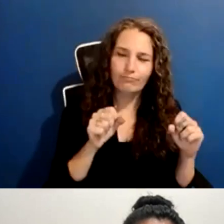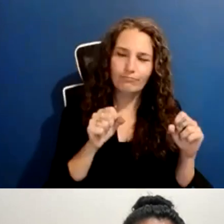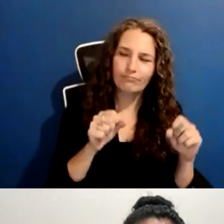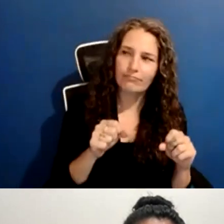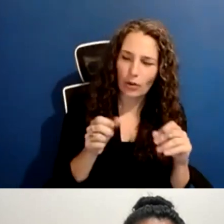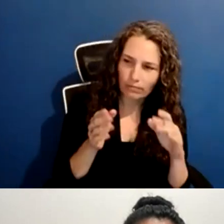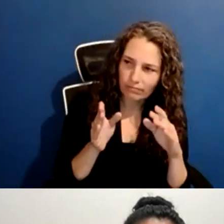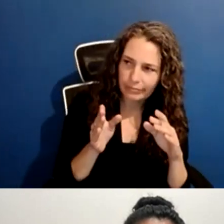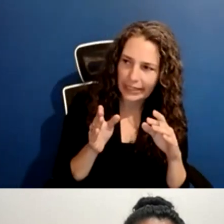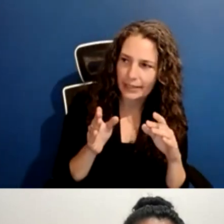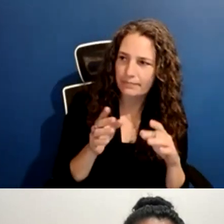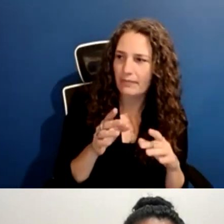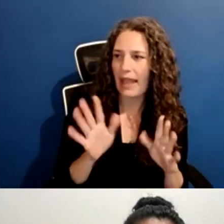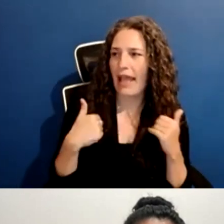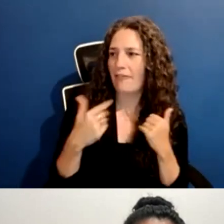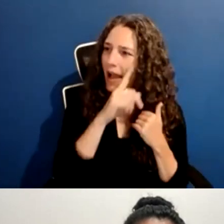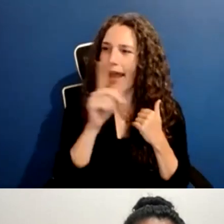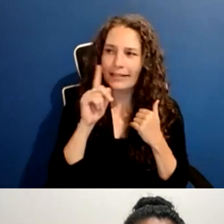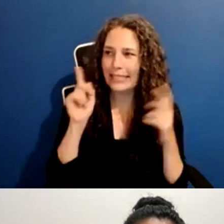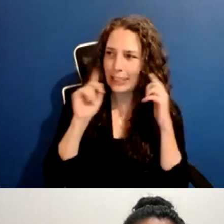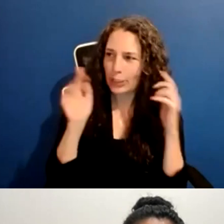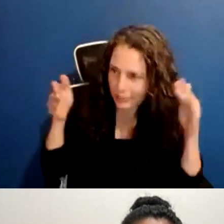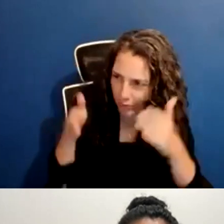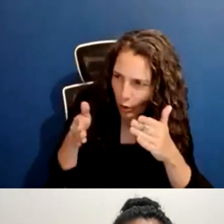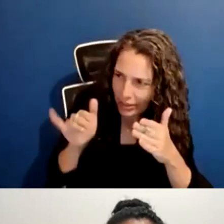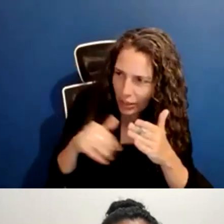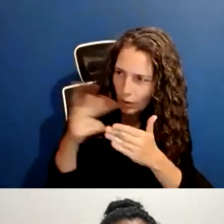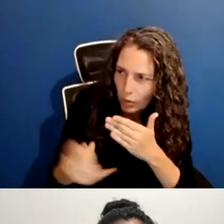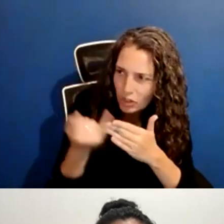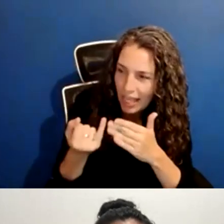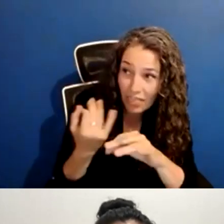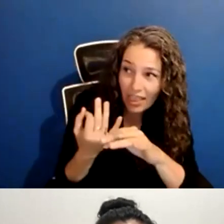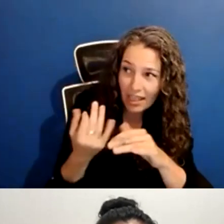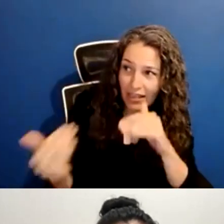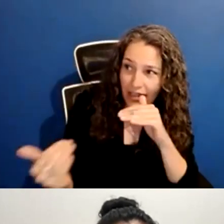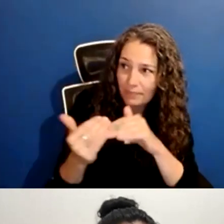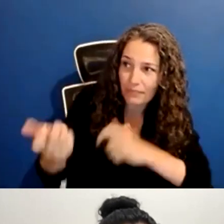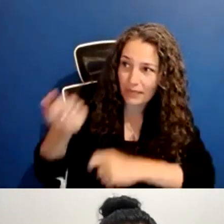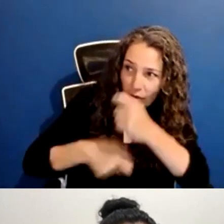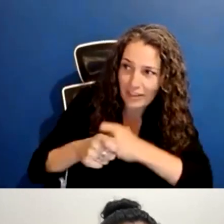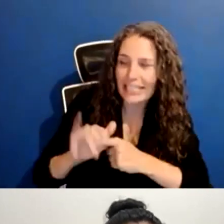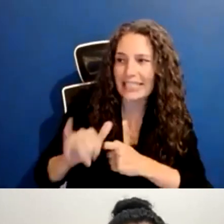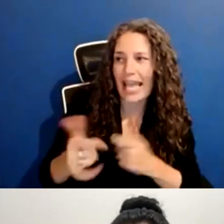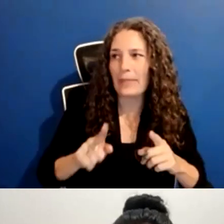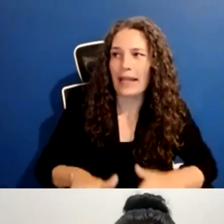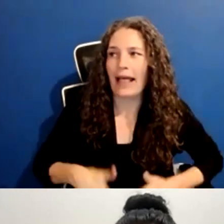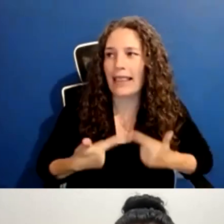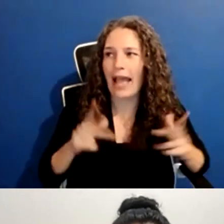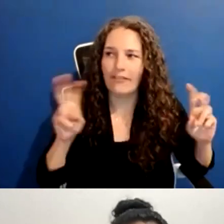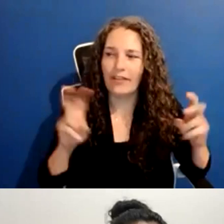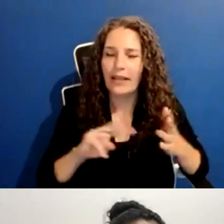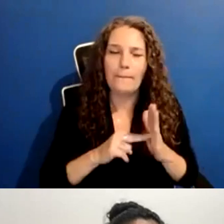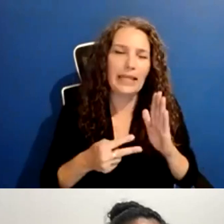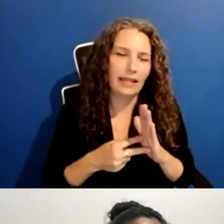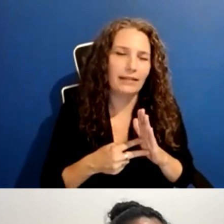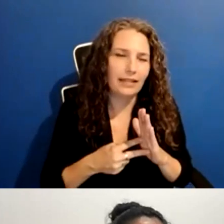it live in front of the audience so that everybody can learn from the experiences of receiving